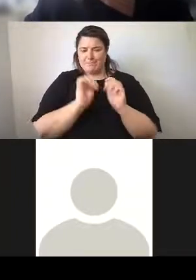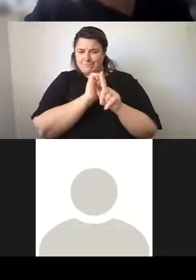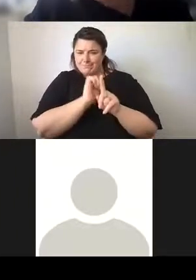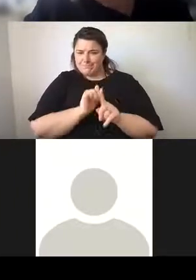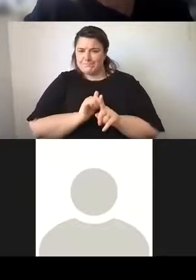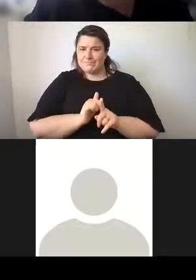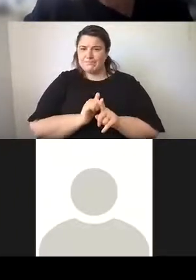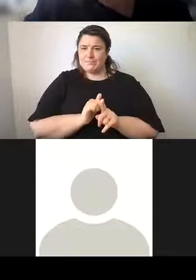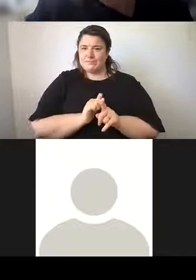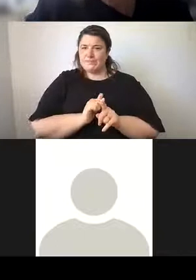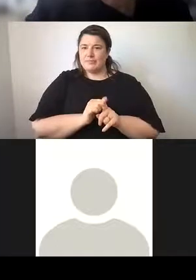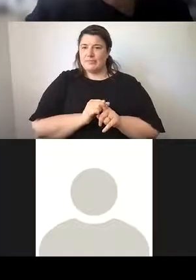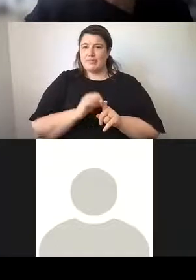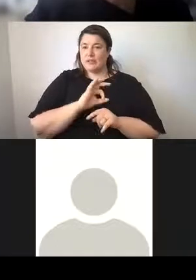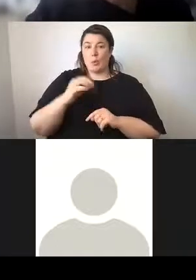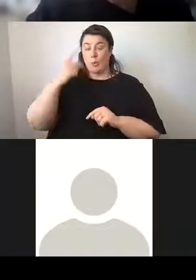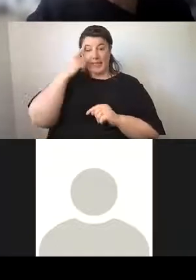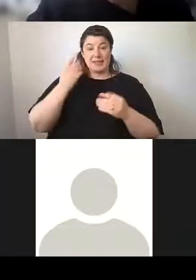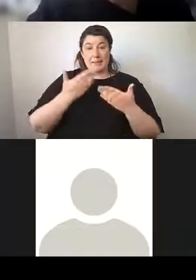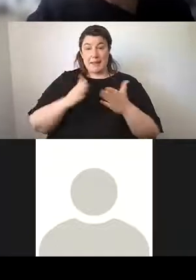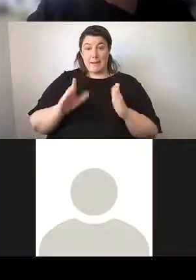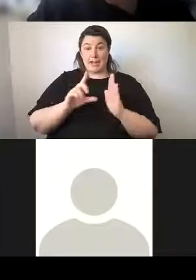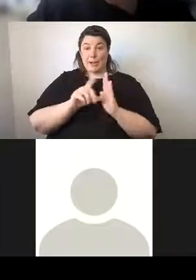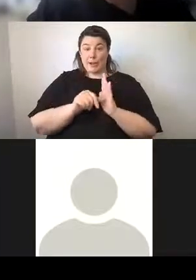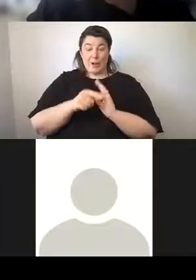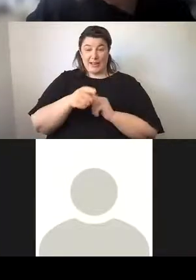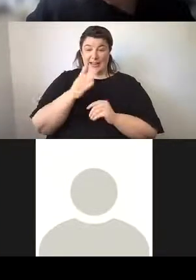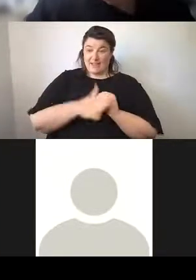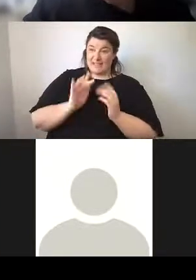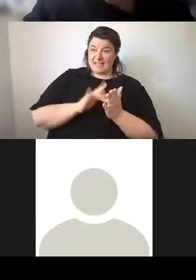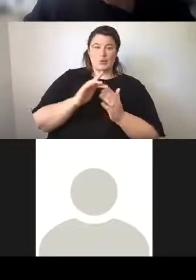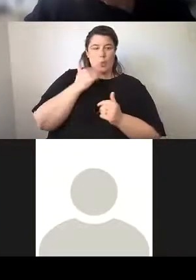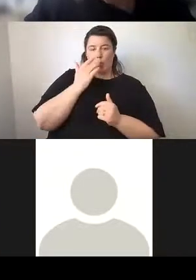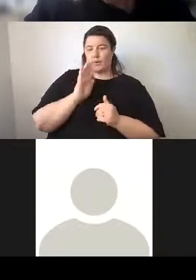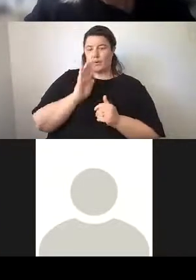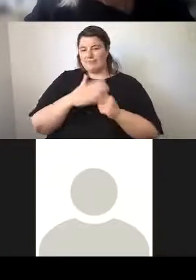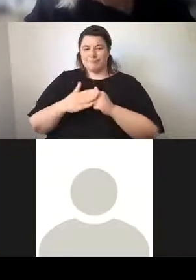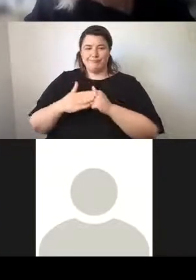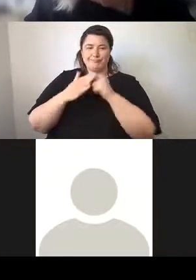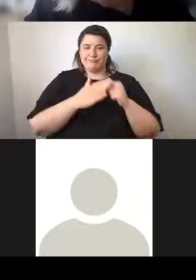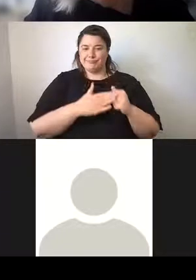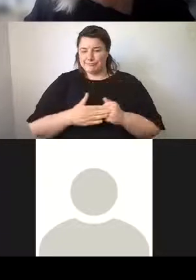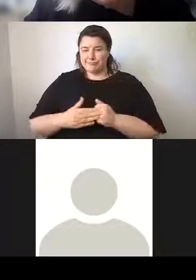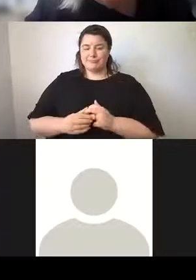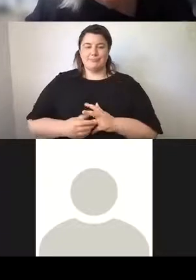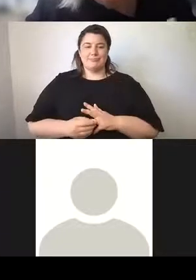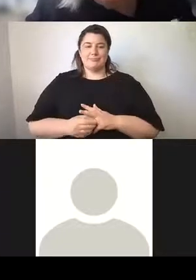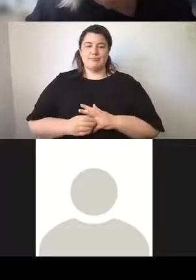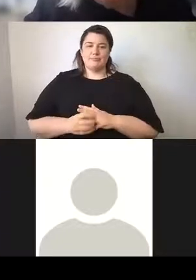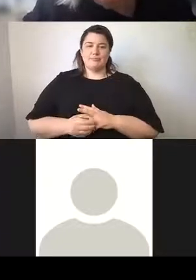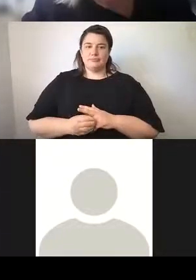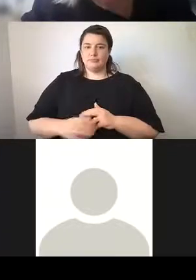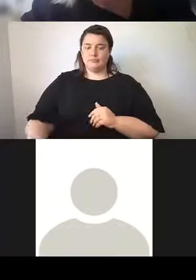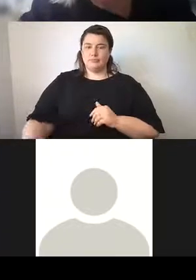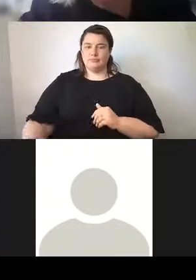I don't think there's a public clock in Sydney that he hasn't worked on. Behind the facade, the